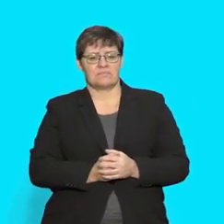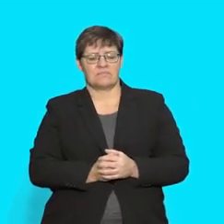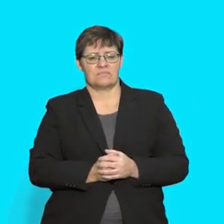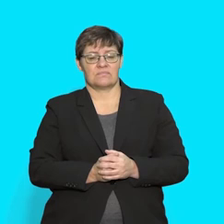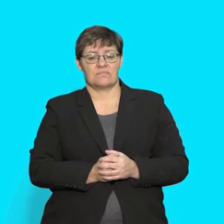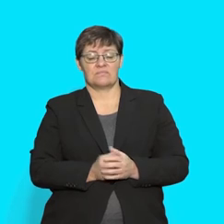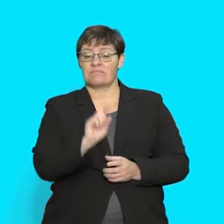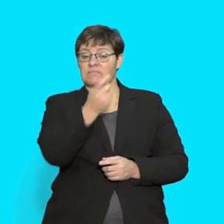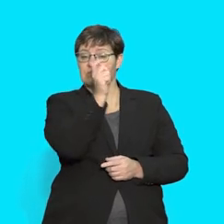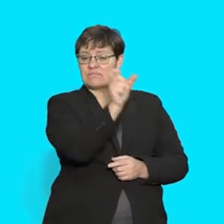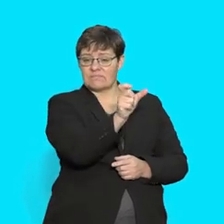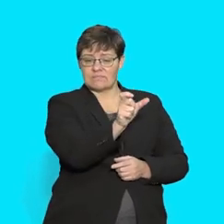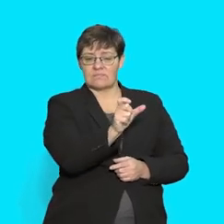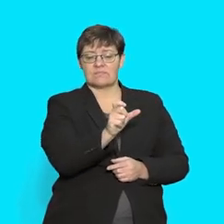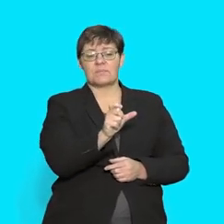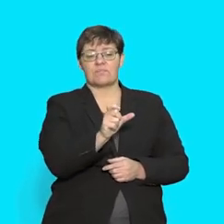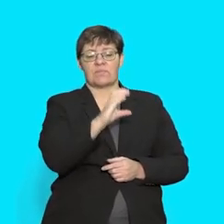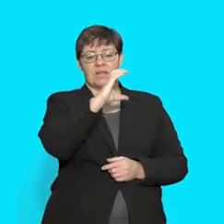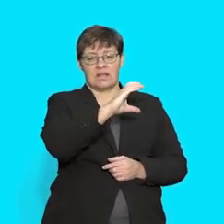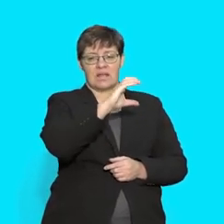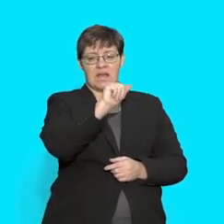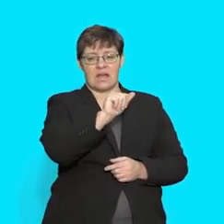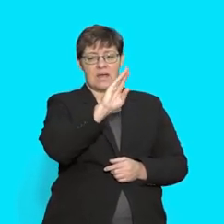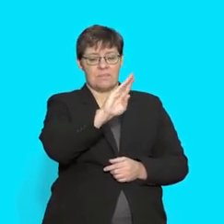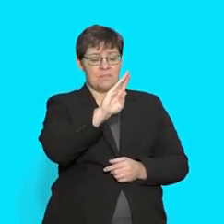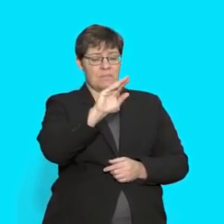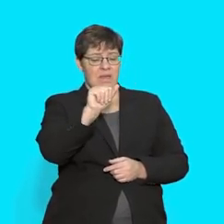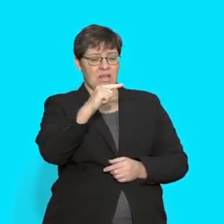word is cabbage Say cabbage